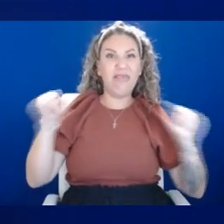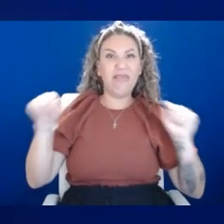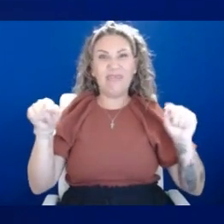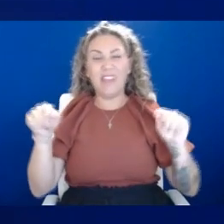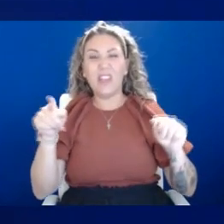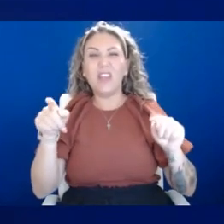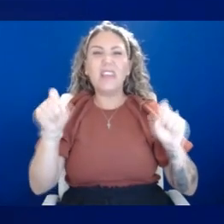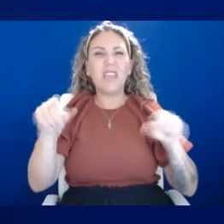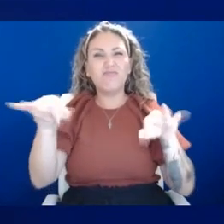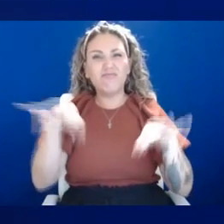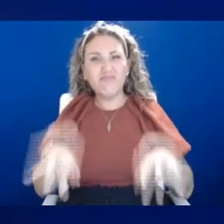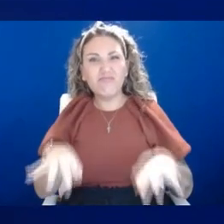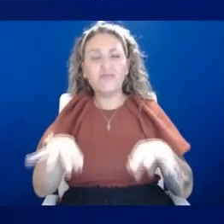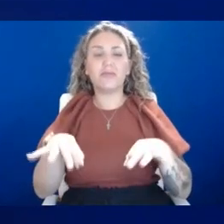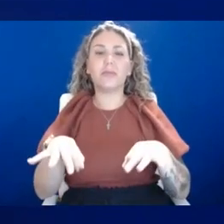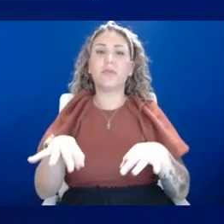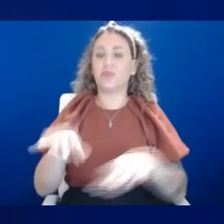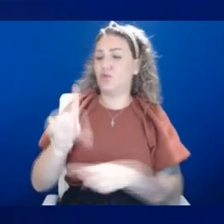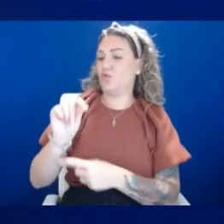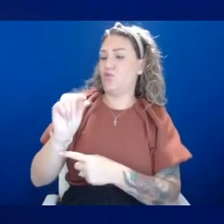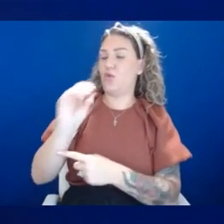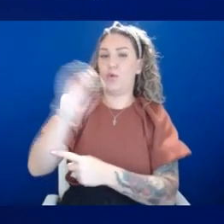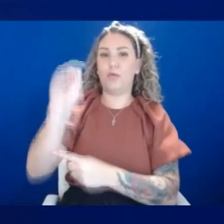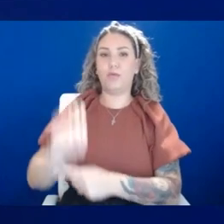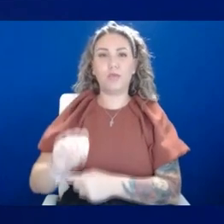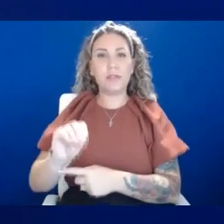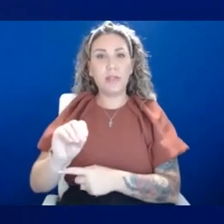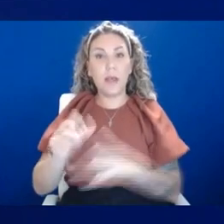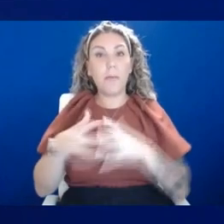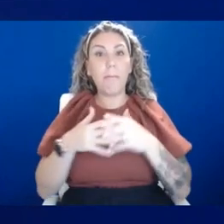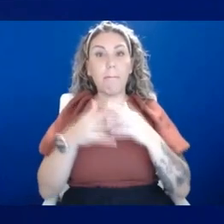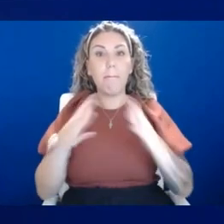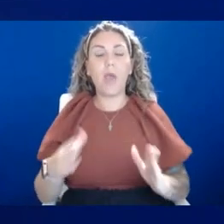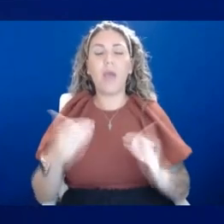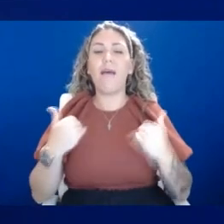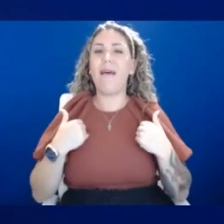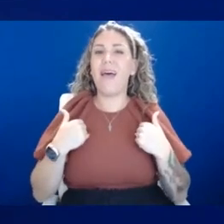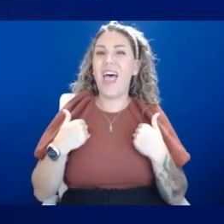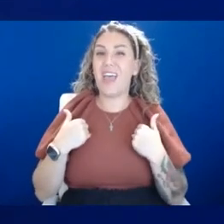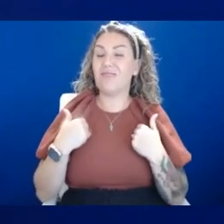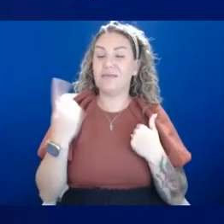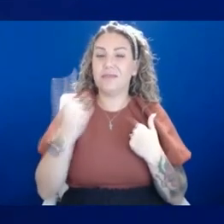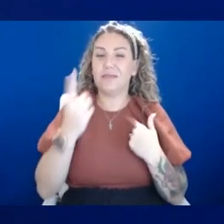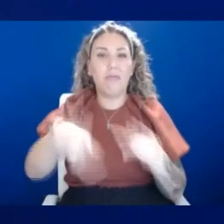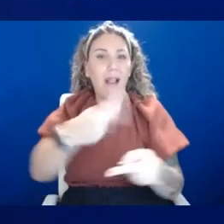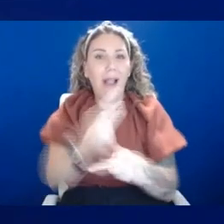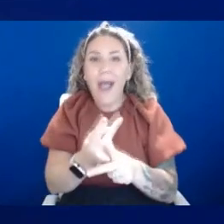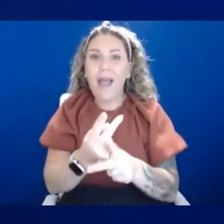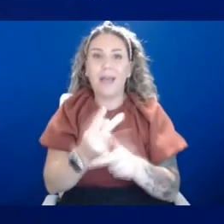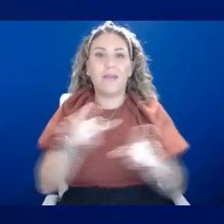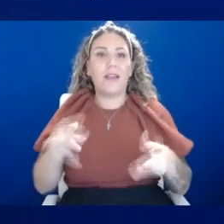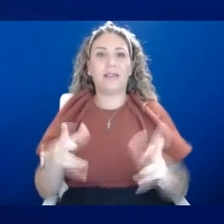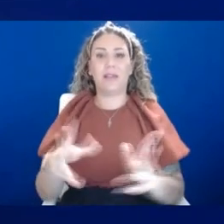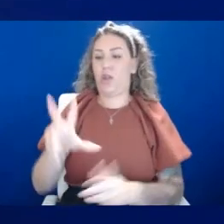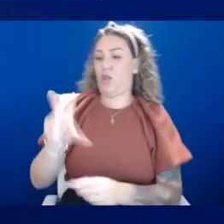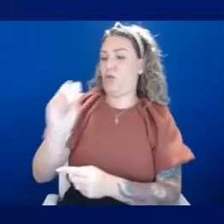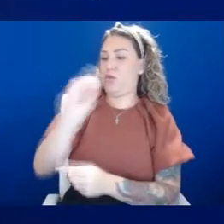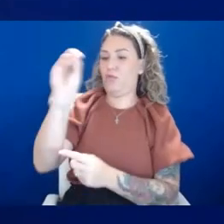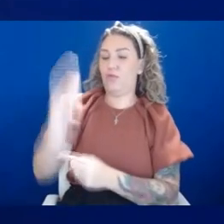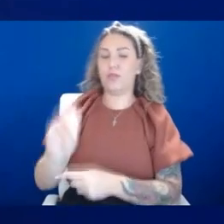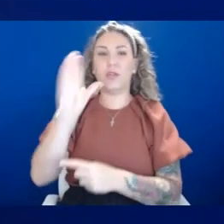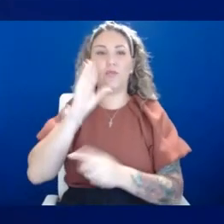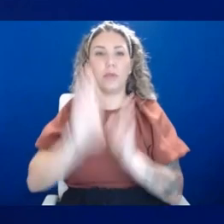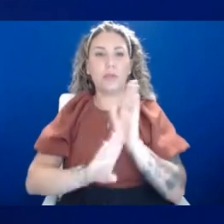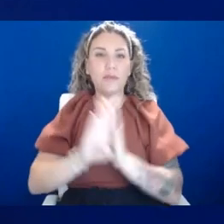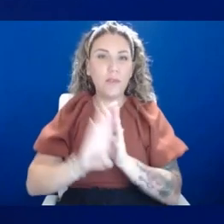% of current Americans have an anxiety disorder of some kind. And 30% over the lifetime of a human being will probably develop some